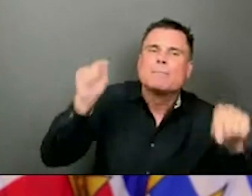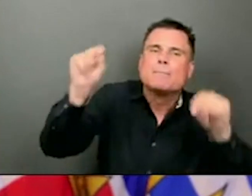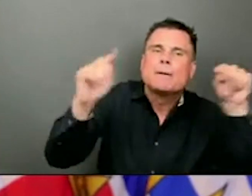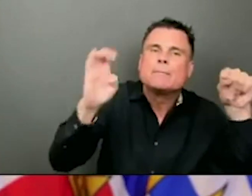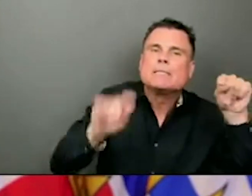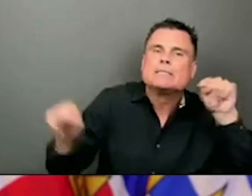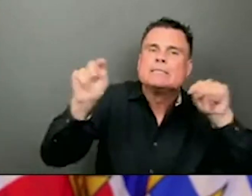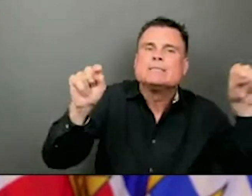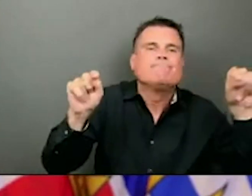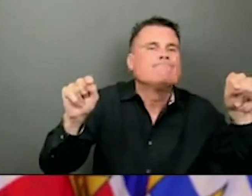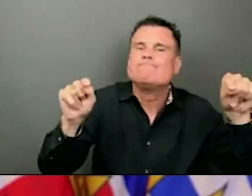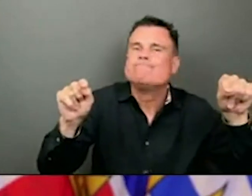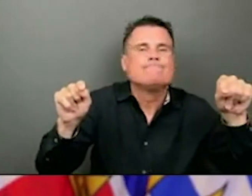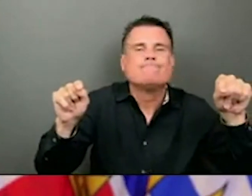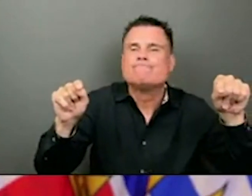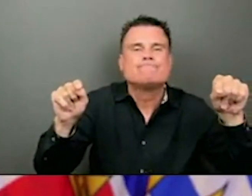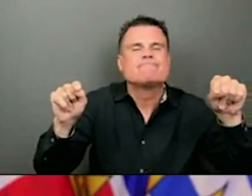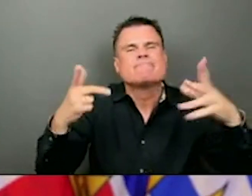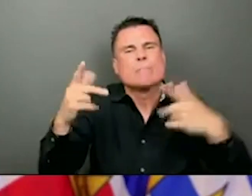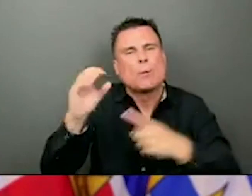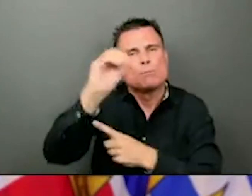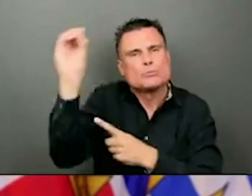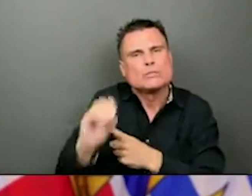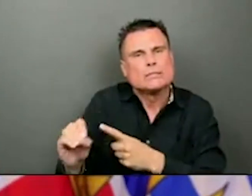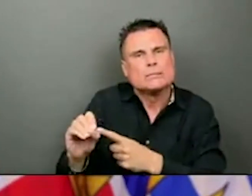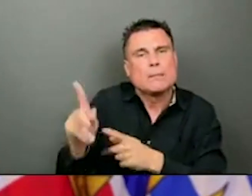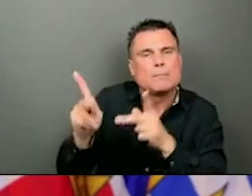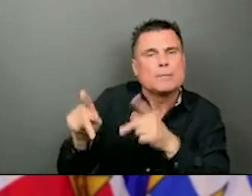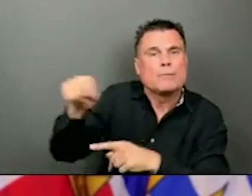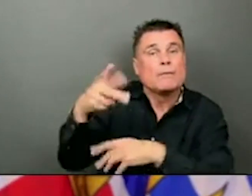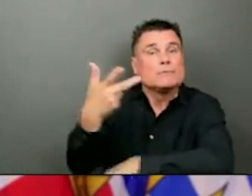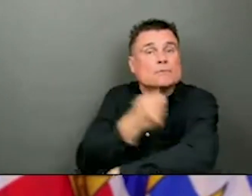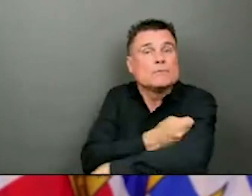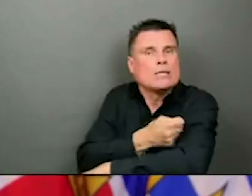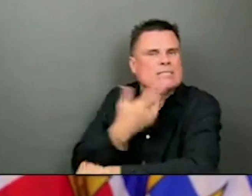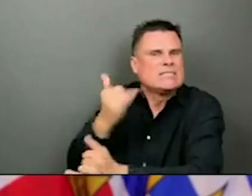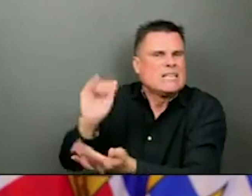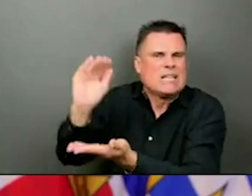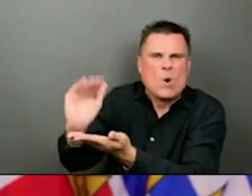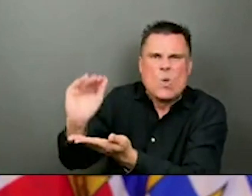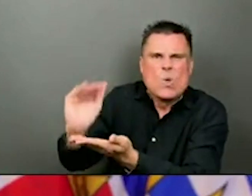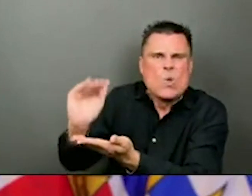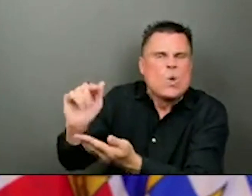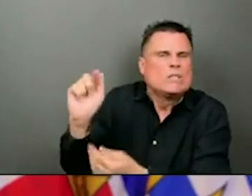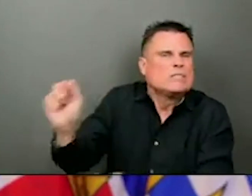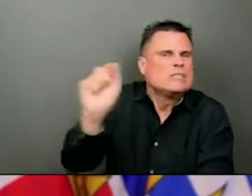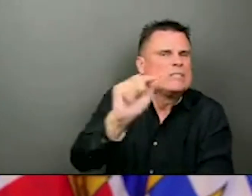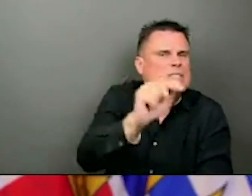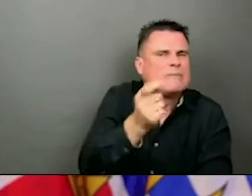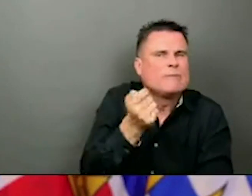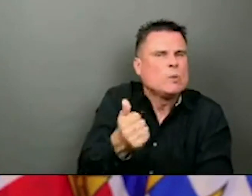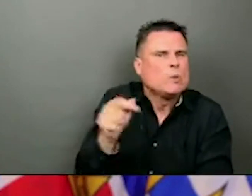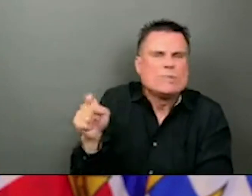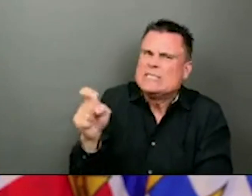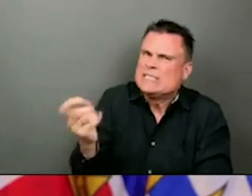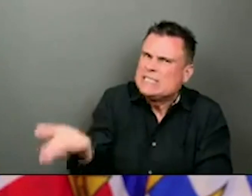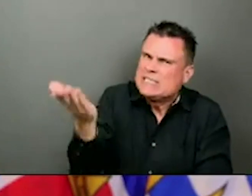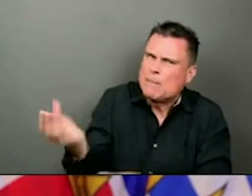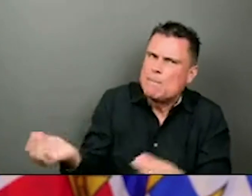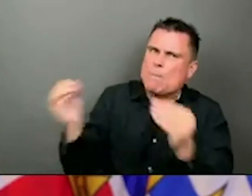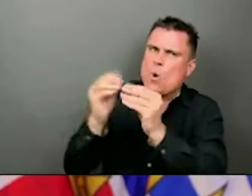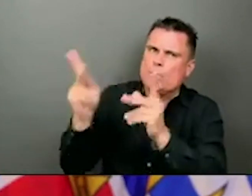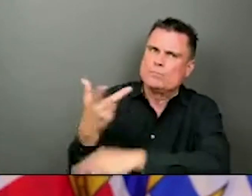rates are still lagging behind and that's where we need to encourage everybody to support their family and friends to get out and be